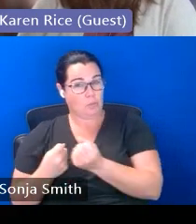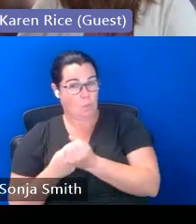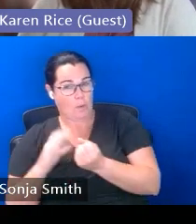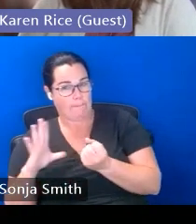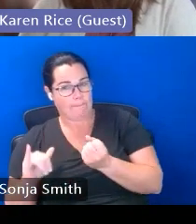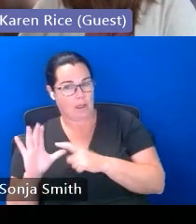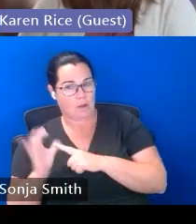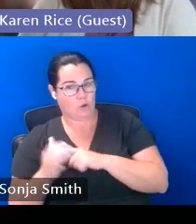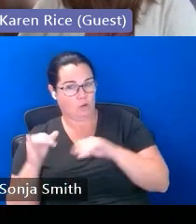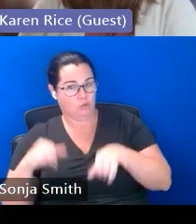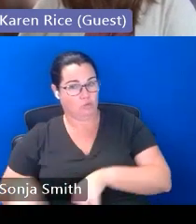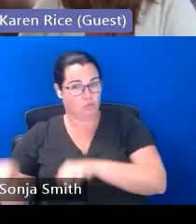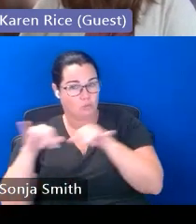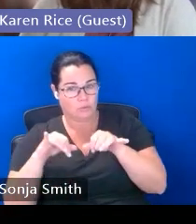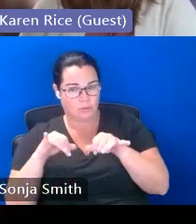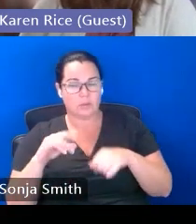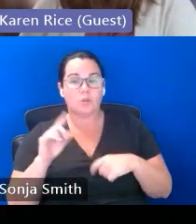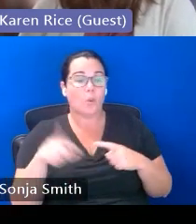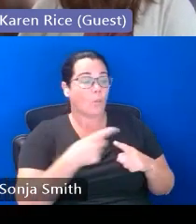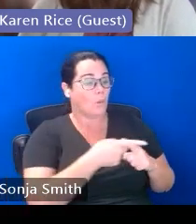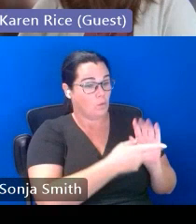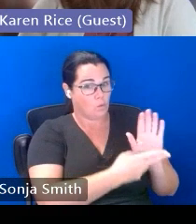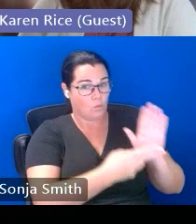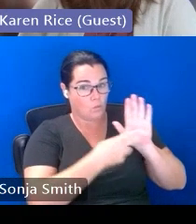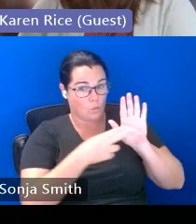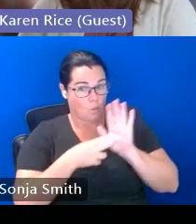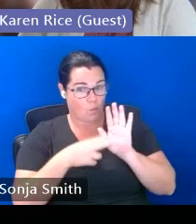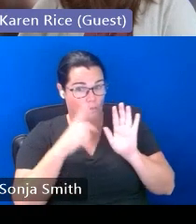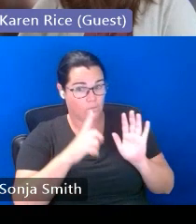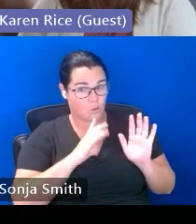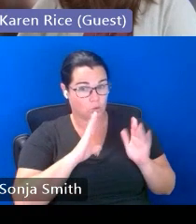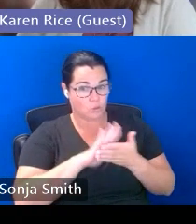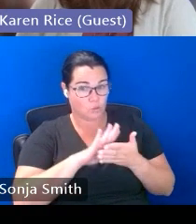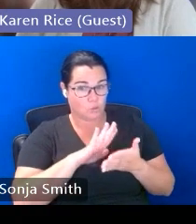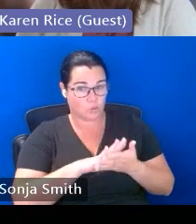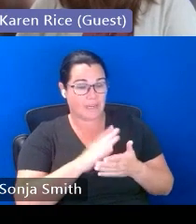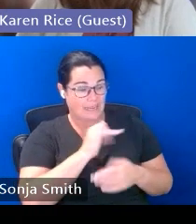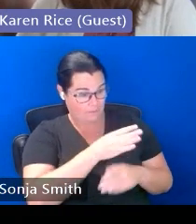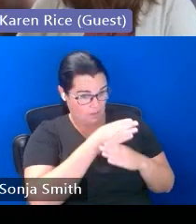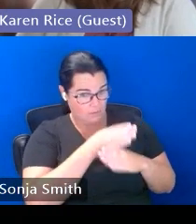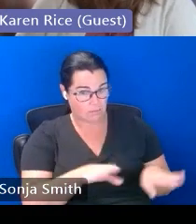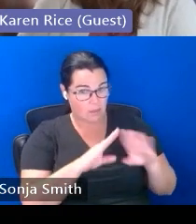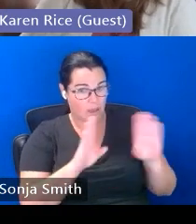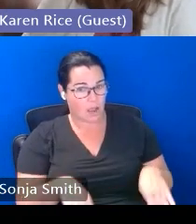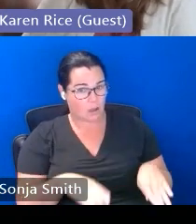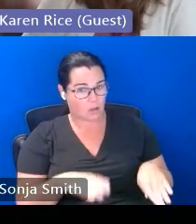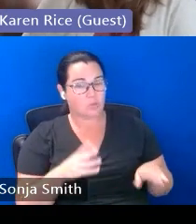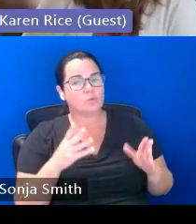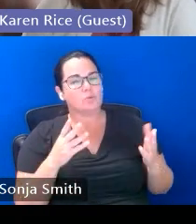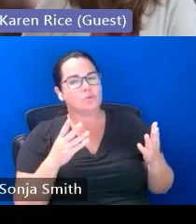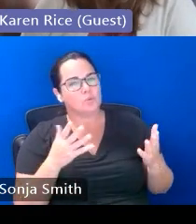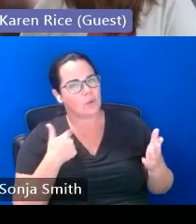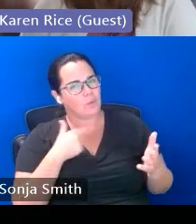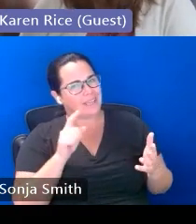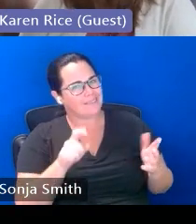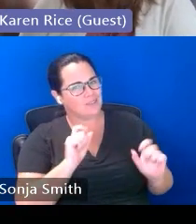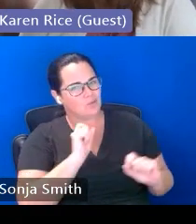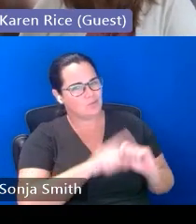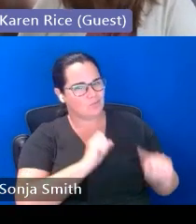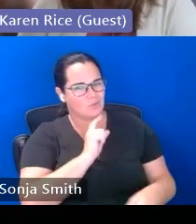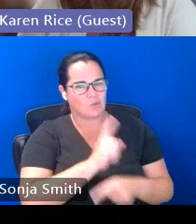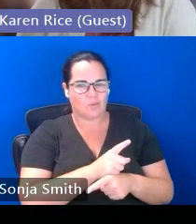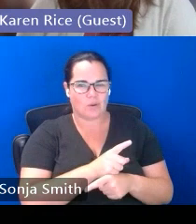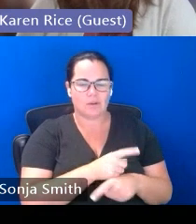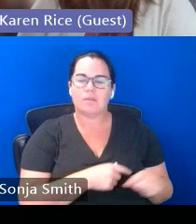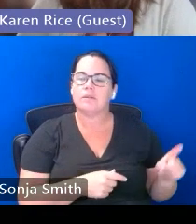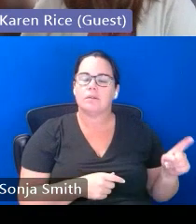questions to our families when we're enrolling them if they are in these shared housing situations again we don't want to say or do something that's going